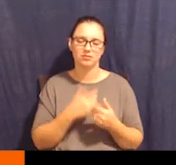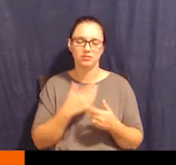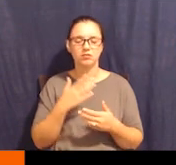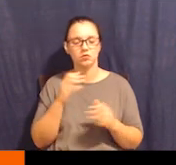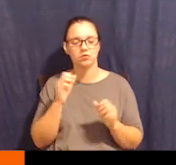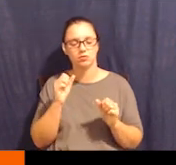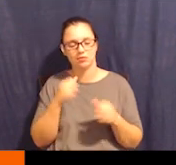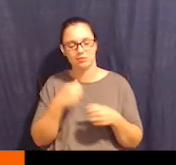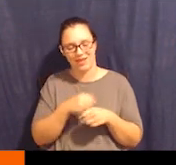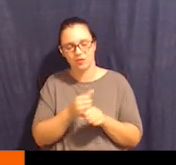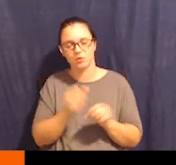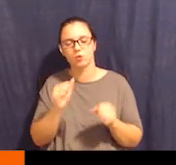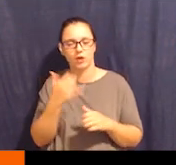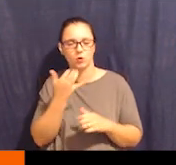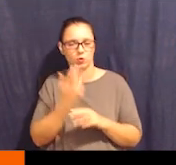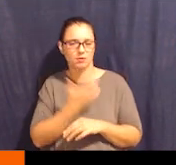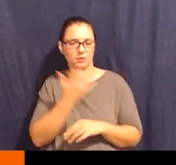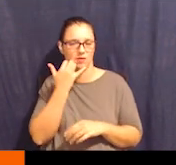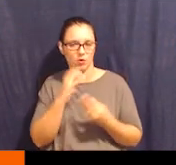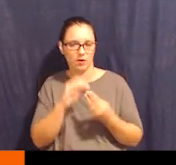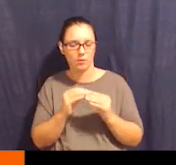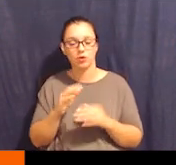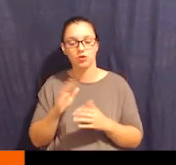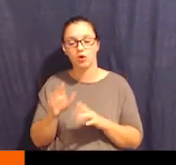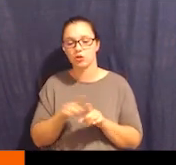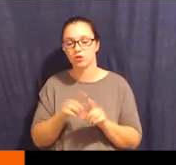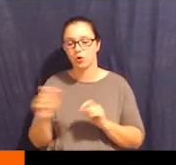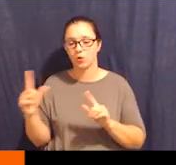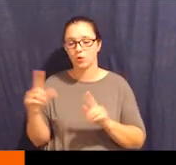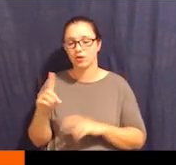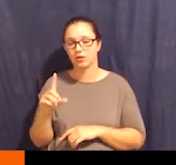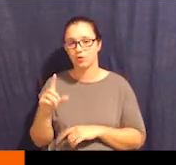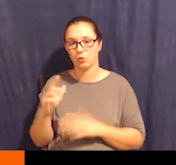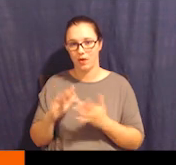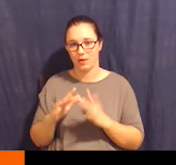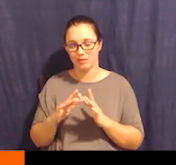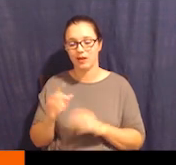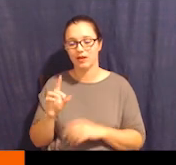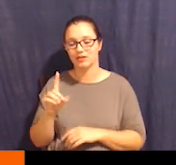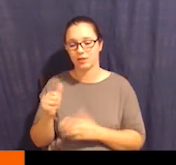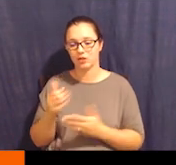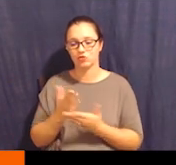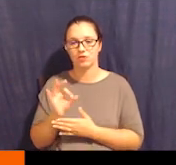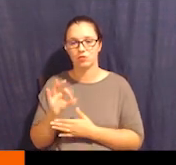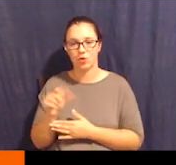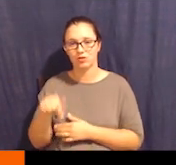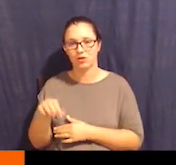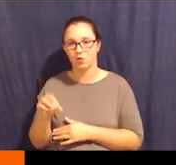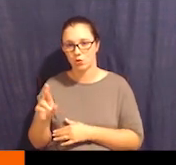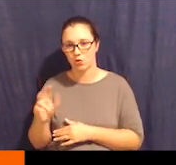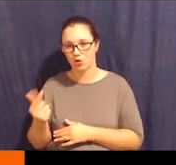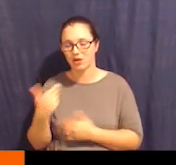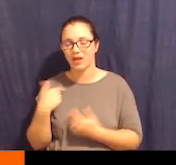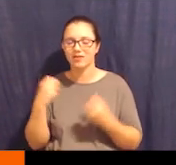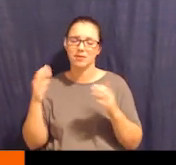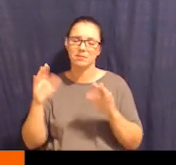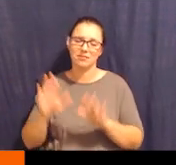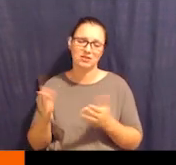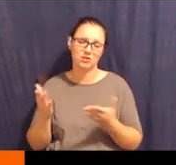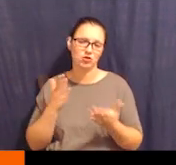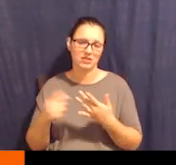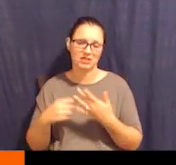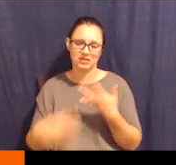disabilityrightsflorida.org. We really do offer a lot of amazing services. My colleagues are wonderful. And so please contact us if you would like any assistance.